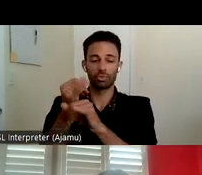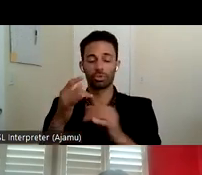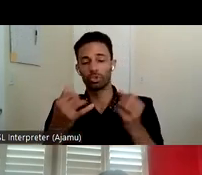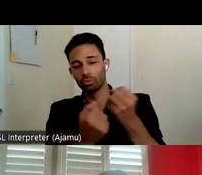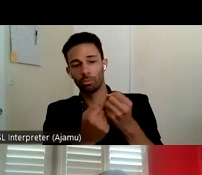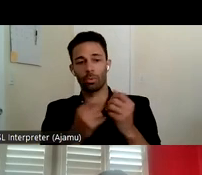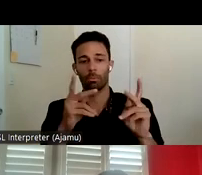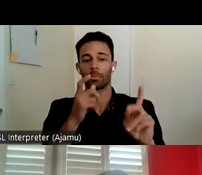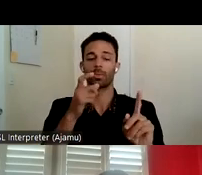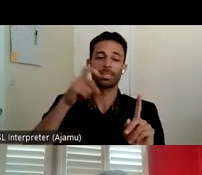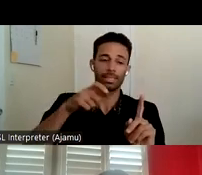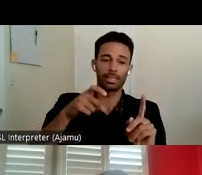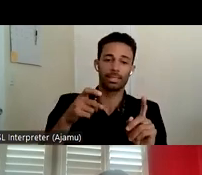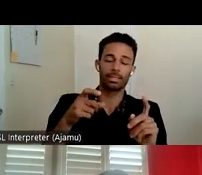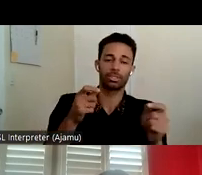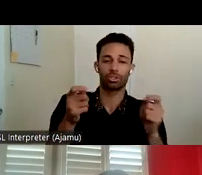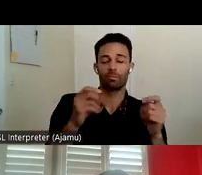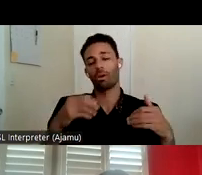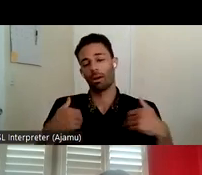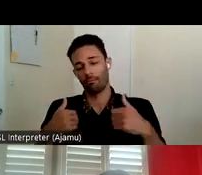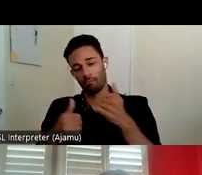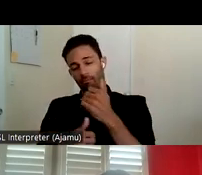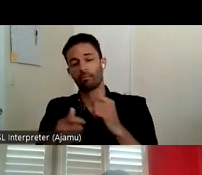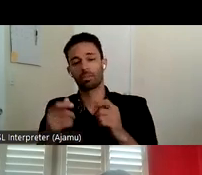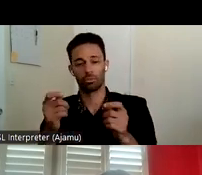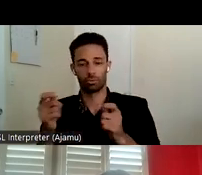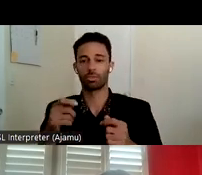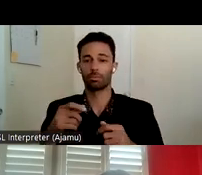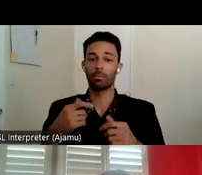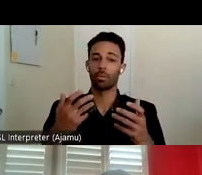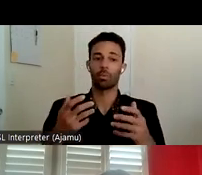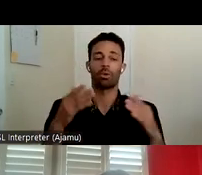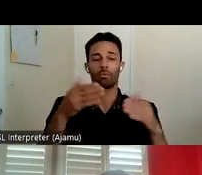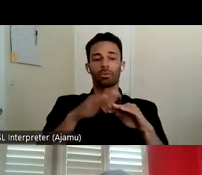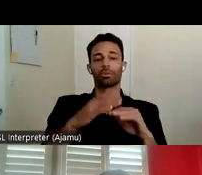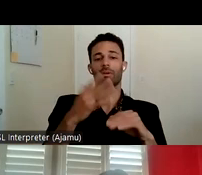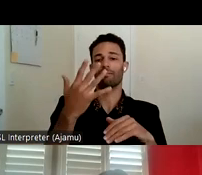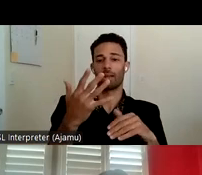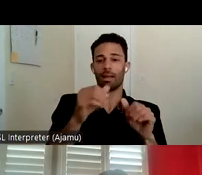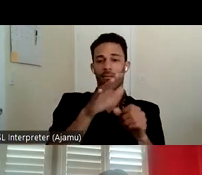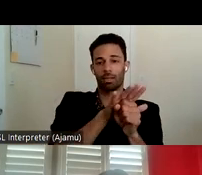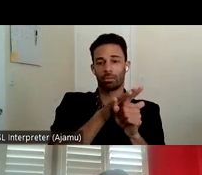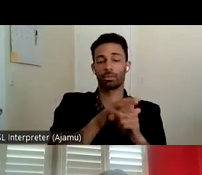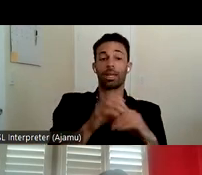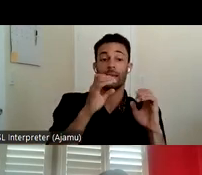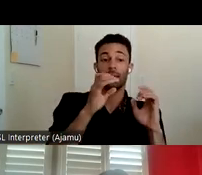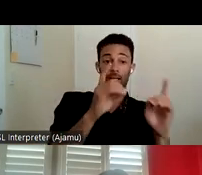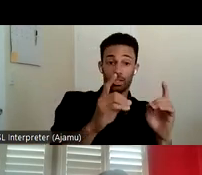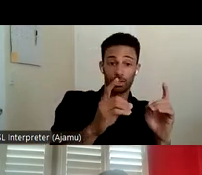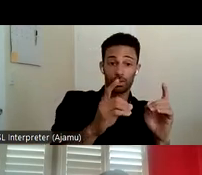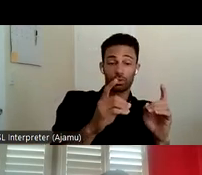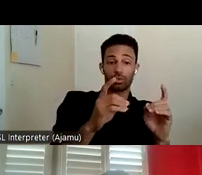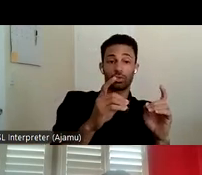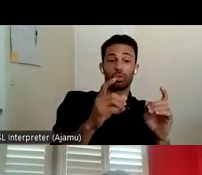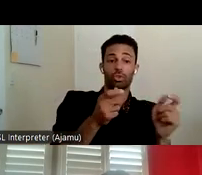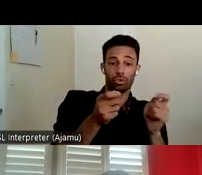so to that end the working group has decided to focus on five key areas education on conservatorship and decision making tools